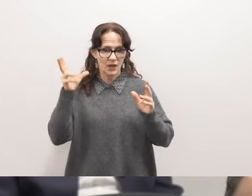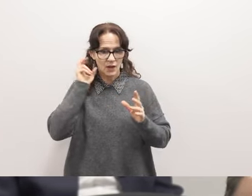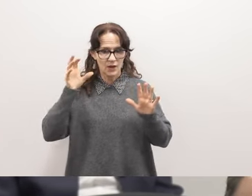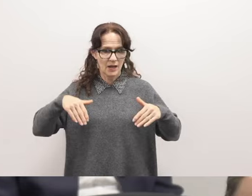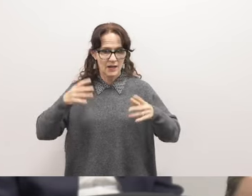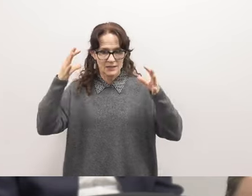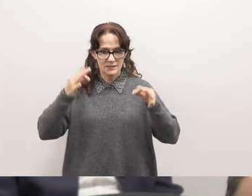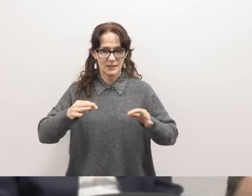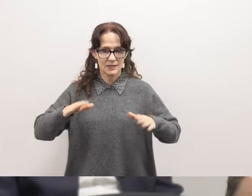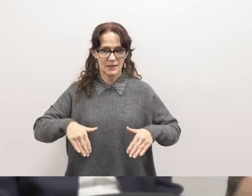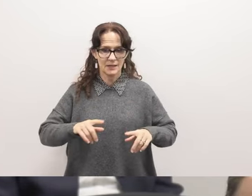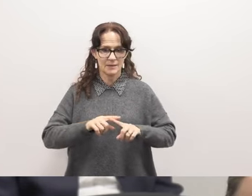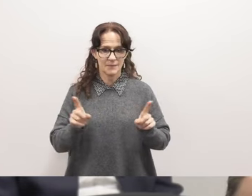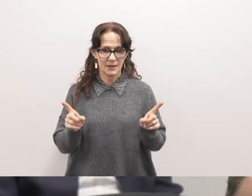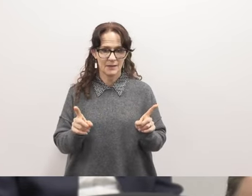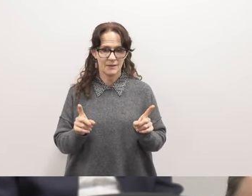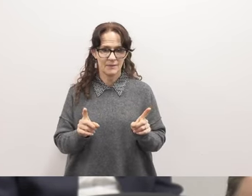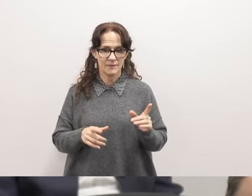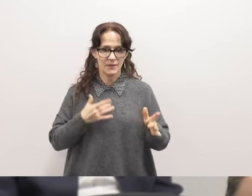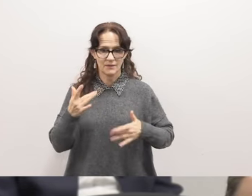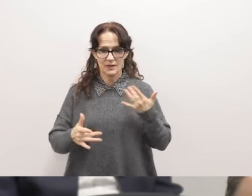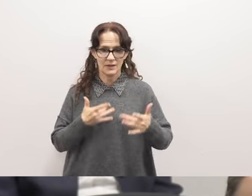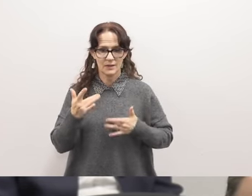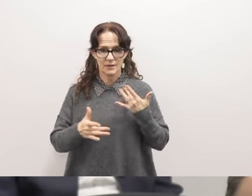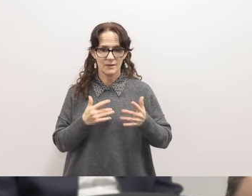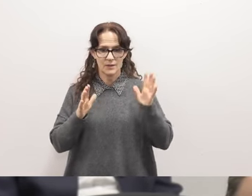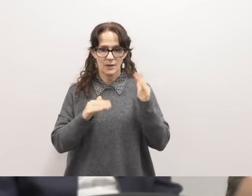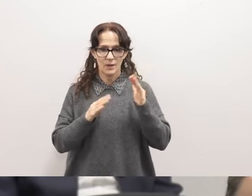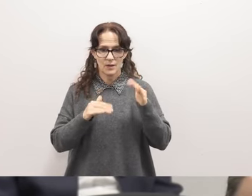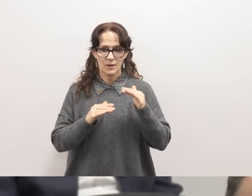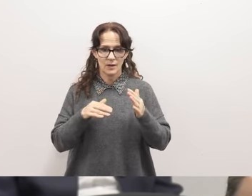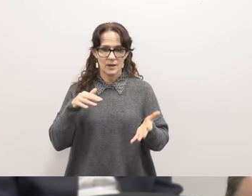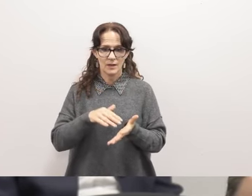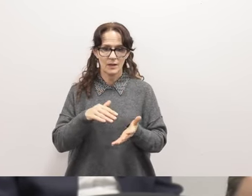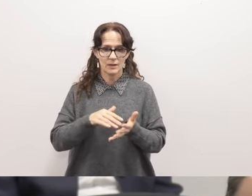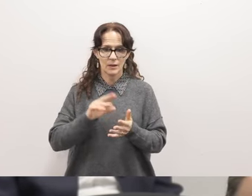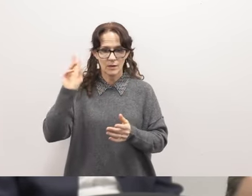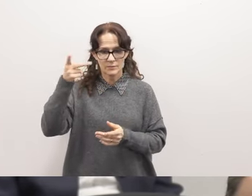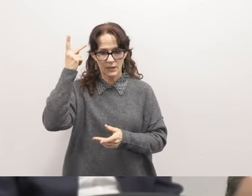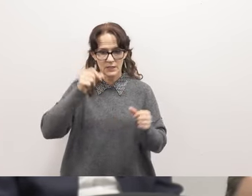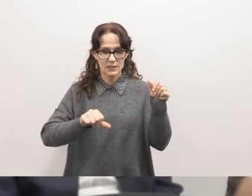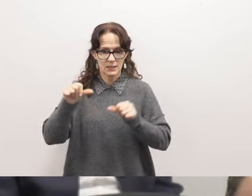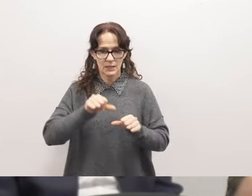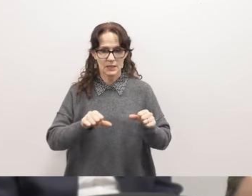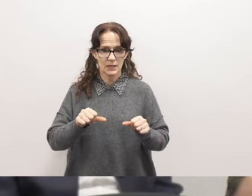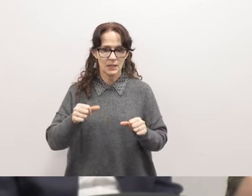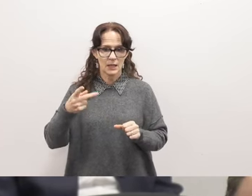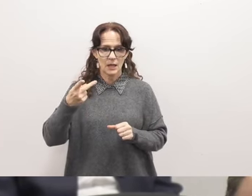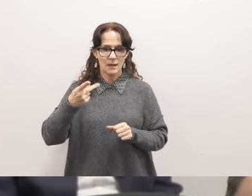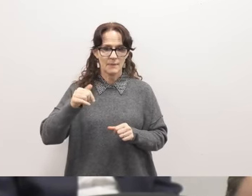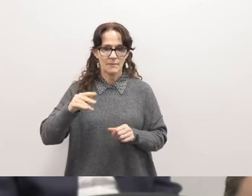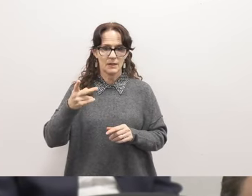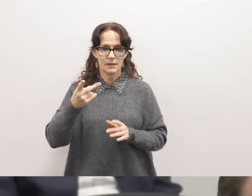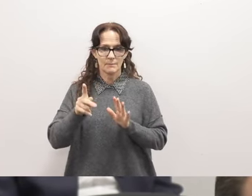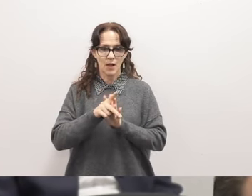decisions yet or anything but i'm very excited and hoping to study political science or public policy